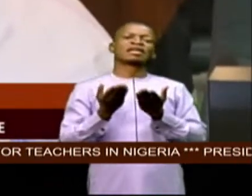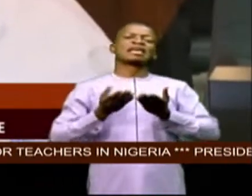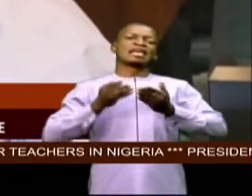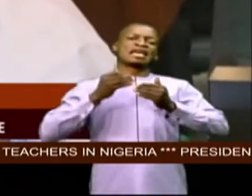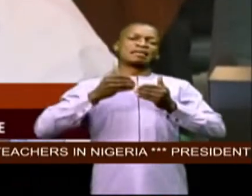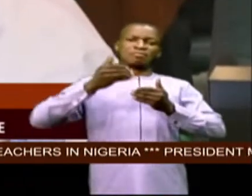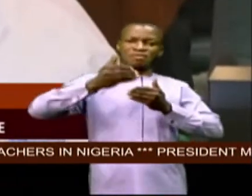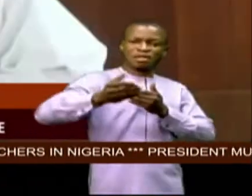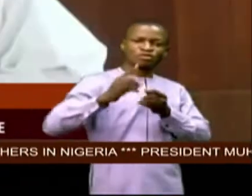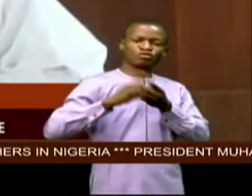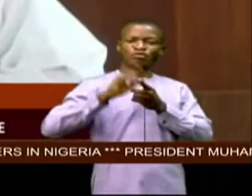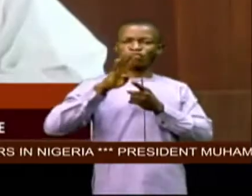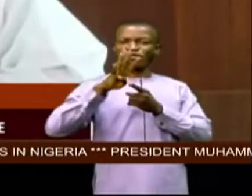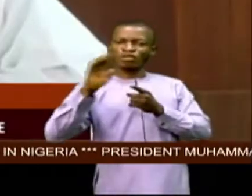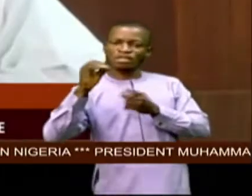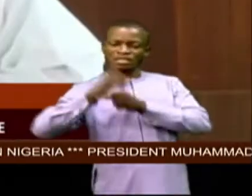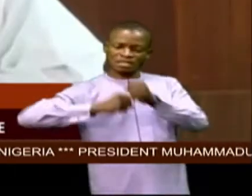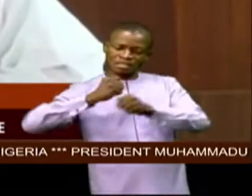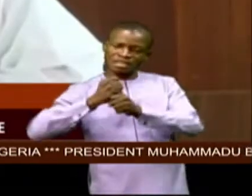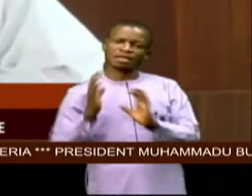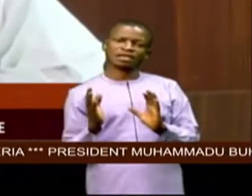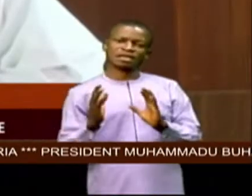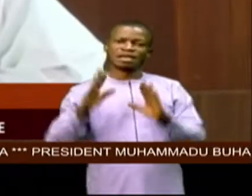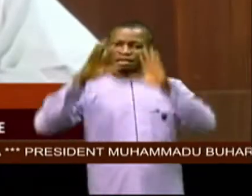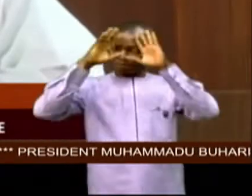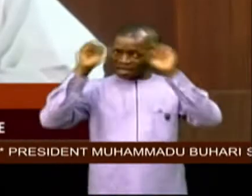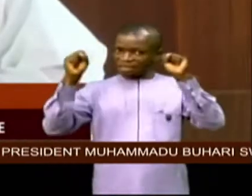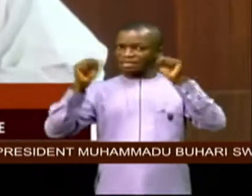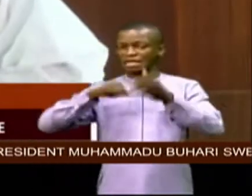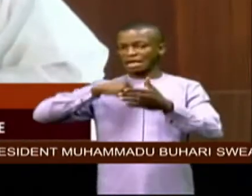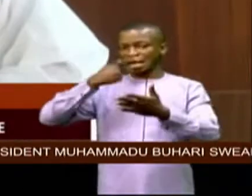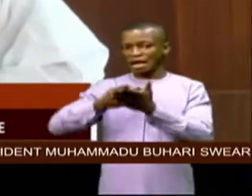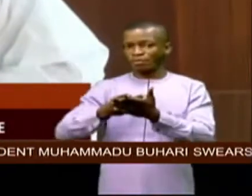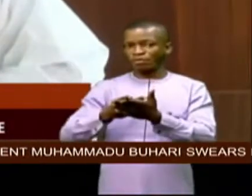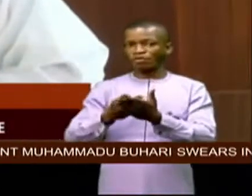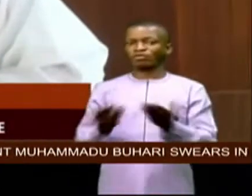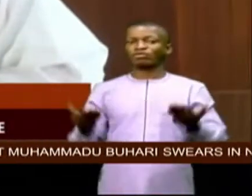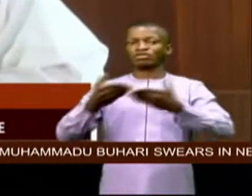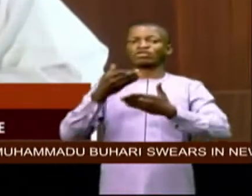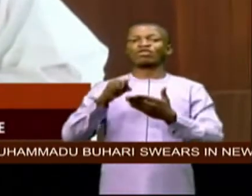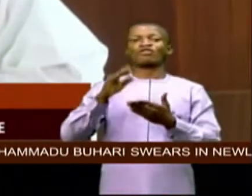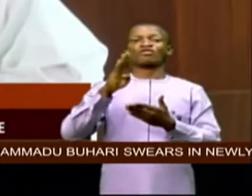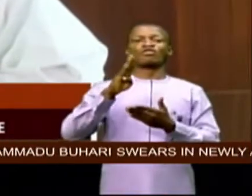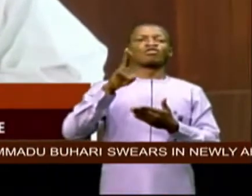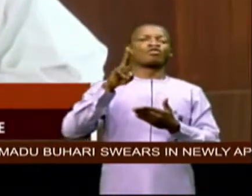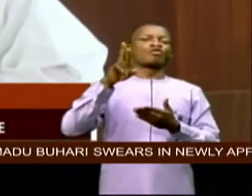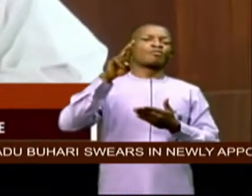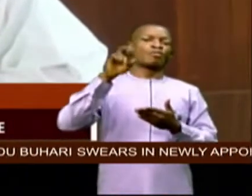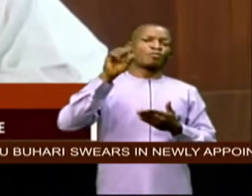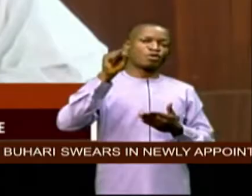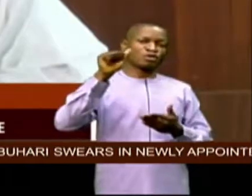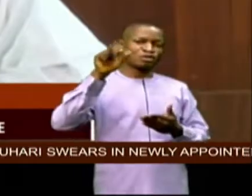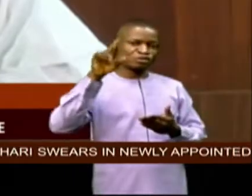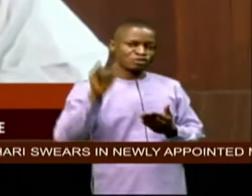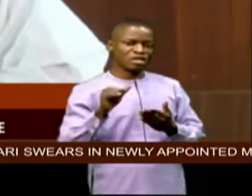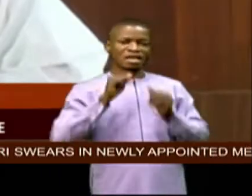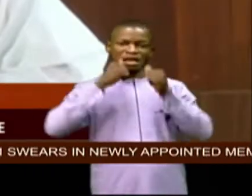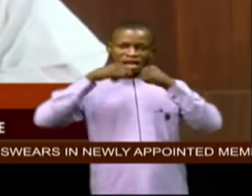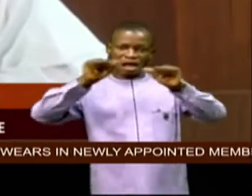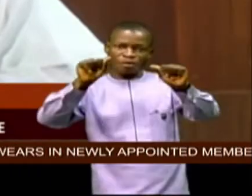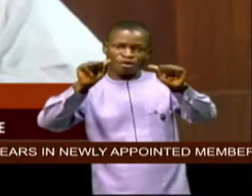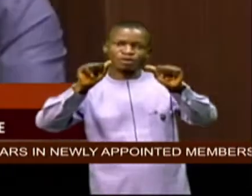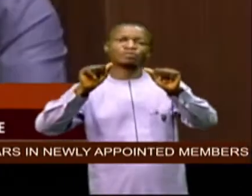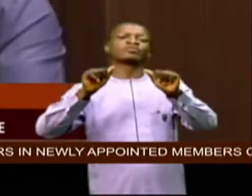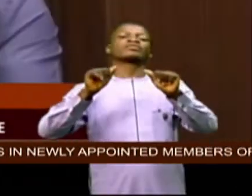40 years the president approved the reintroduction of bursary awards which i told you here last year improving teacher